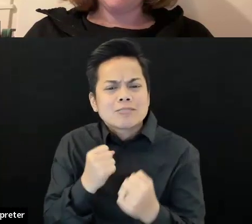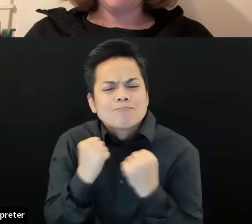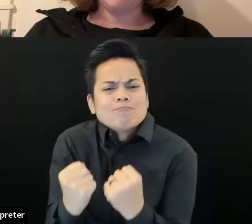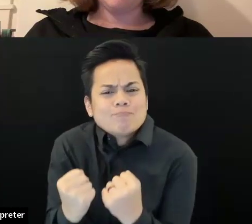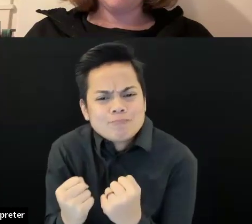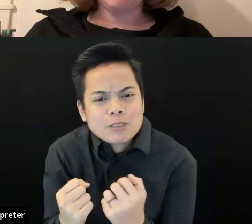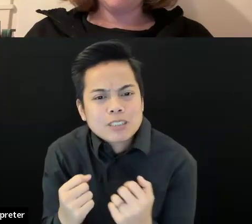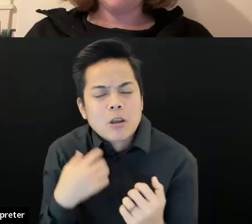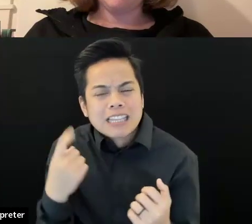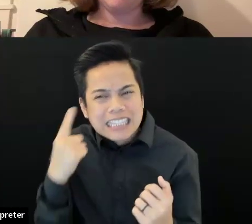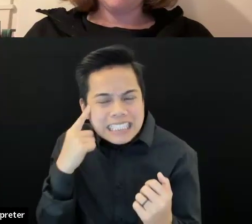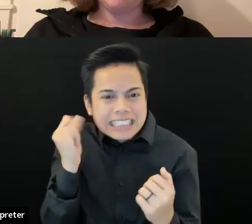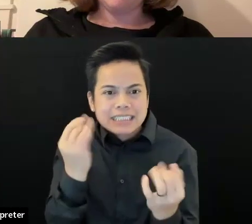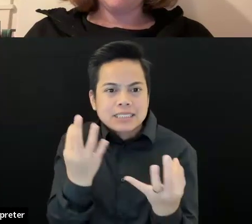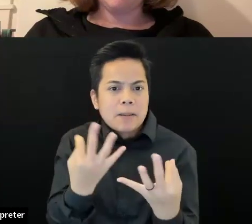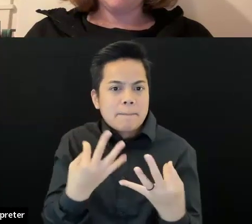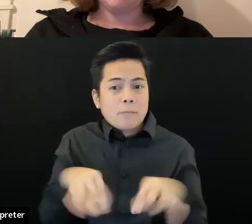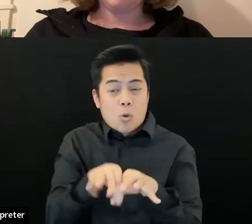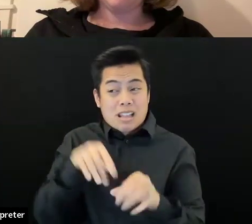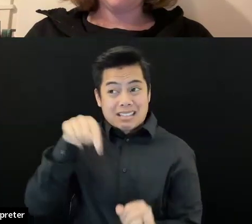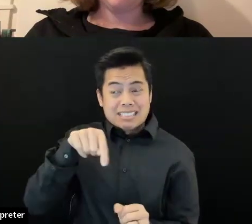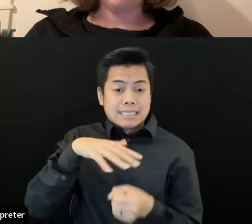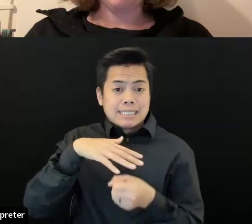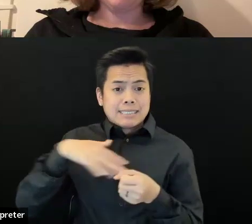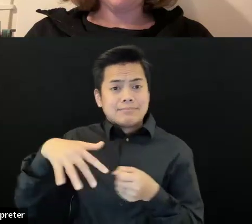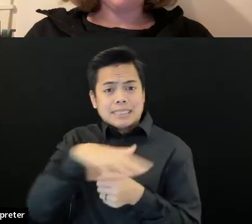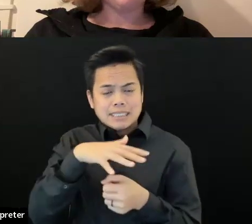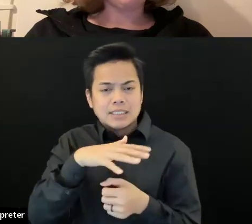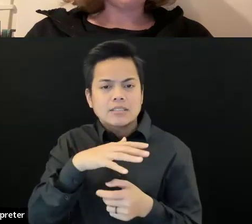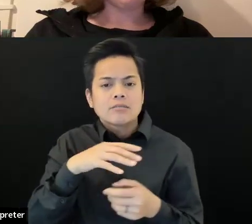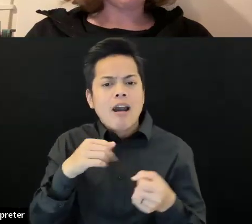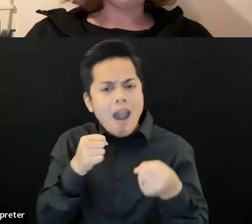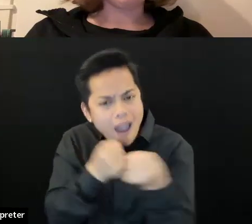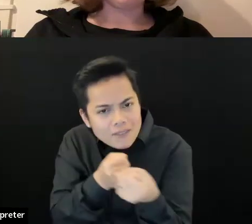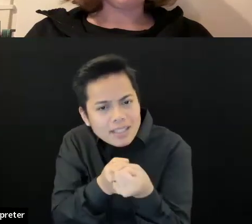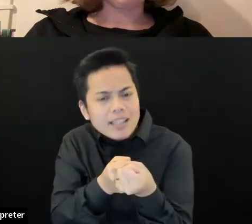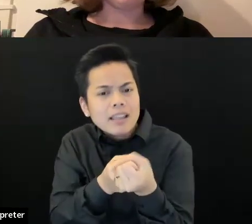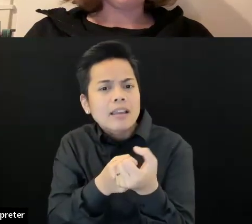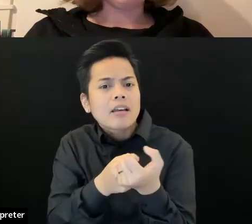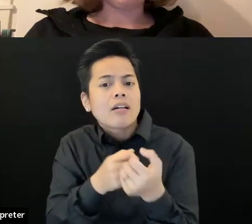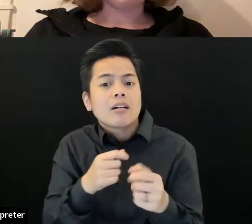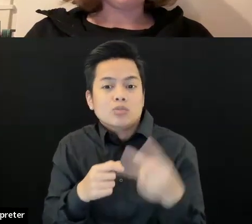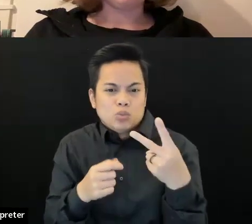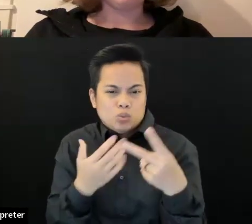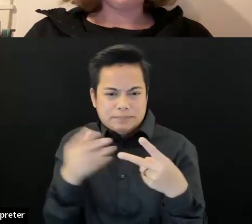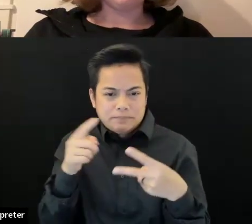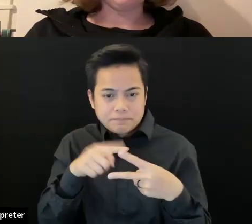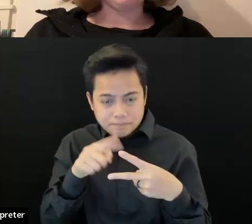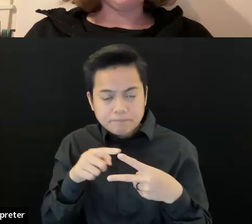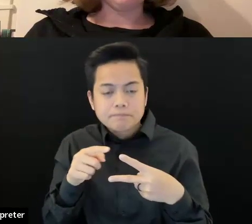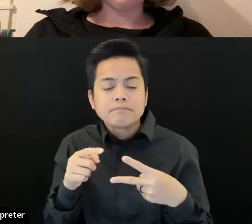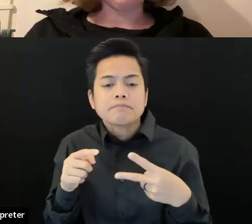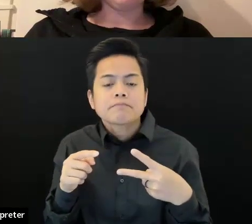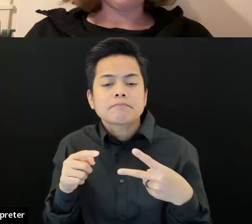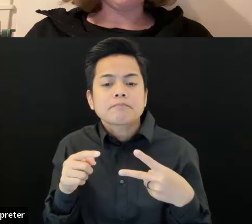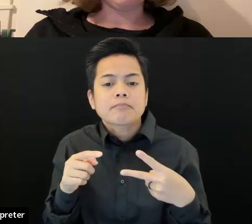wanted to just advocate for two small things. Uh, one, the first is to have the